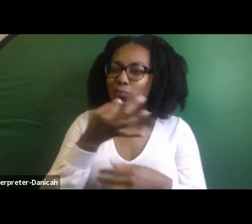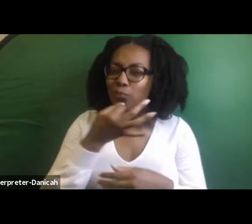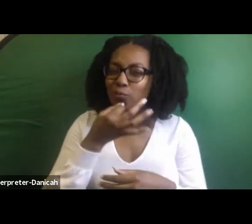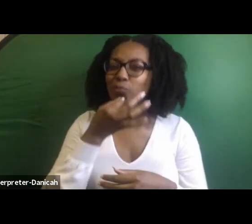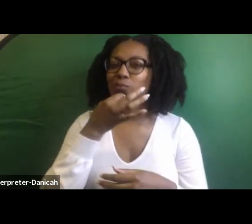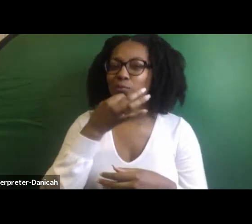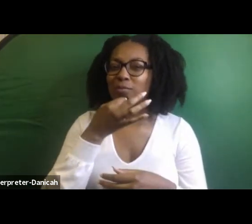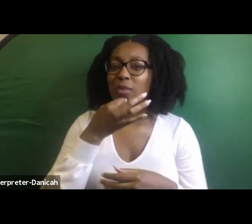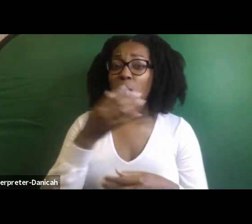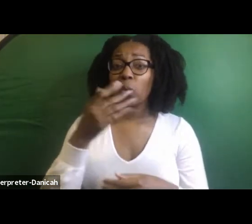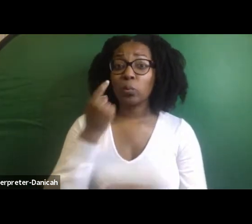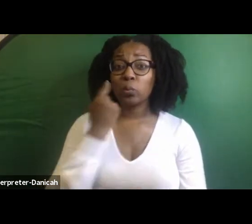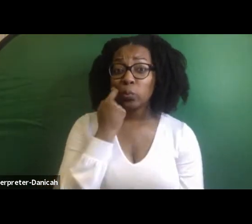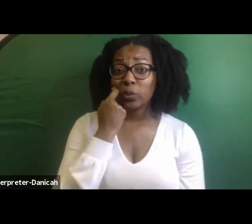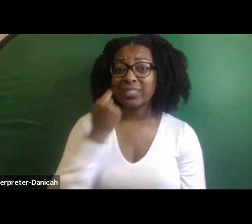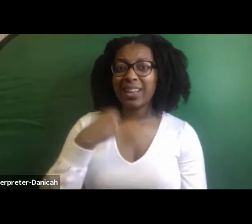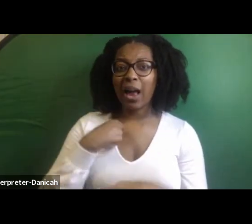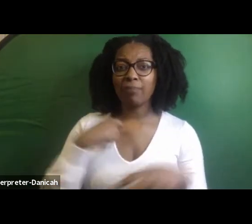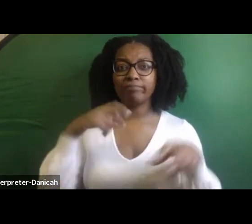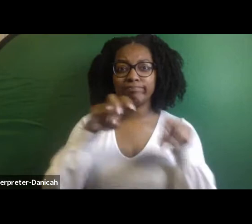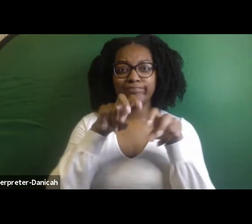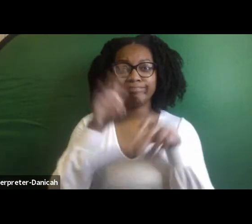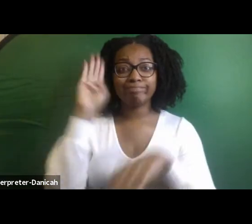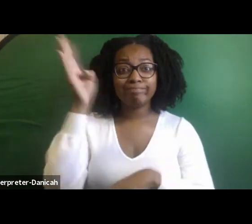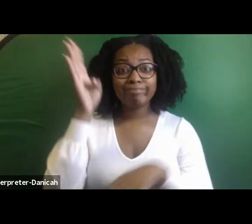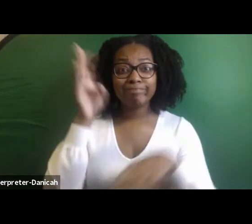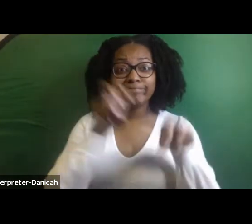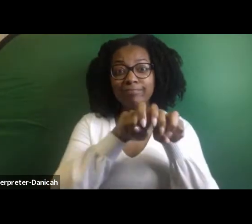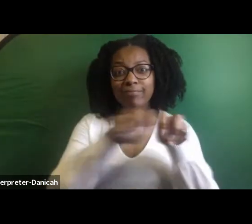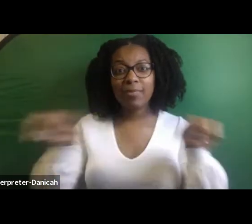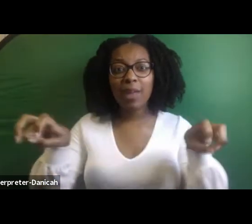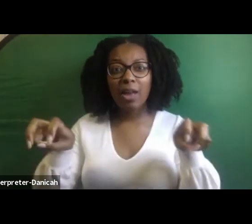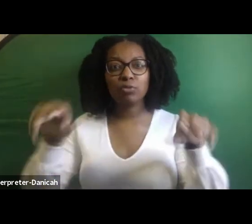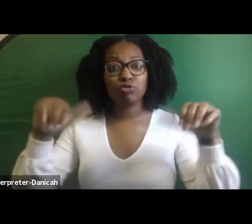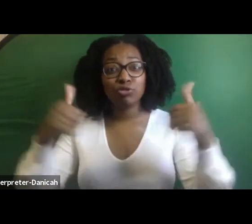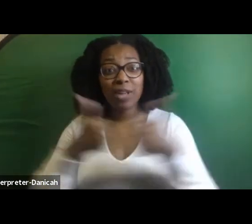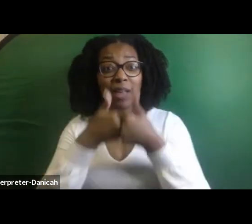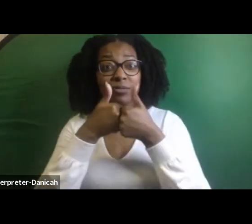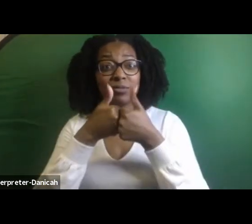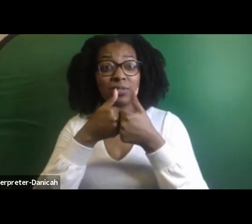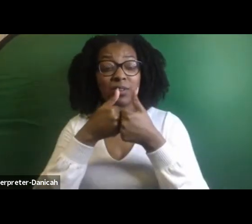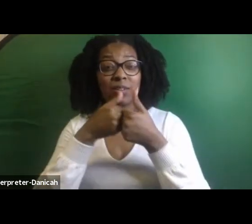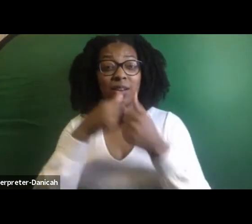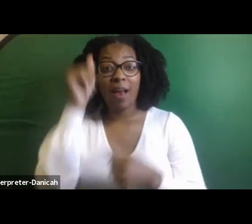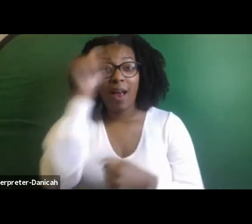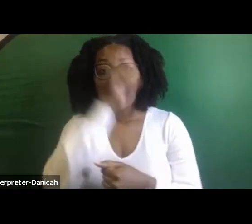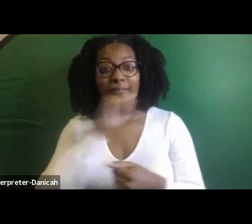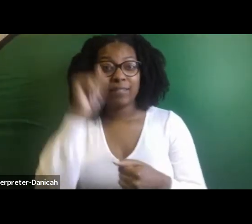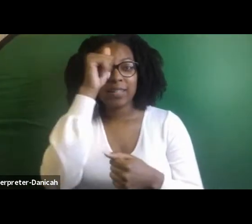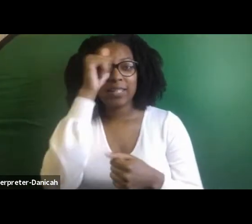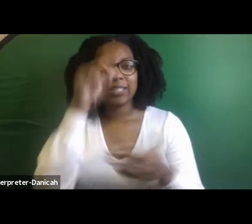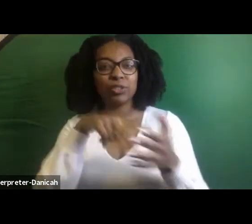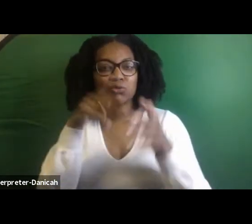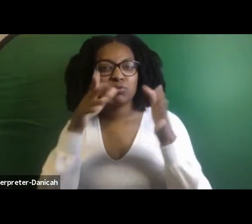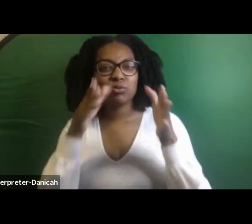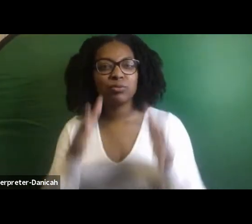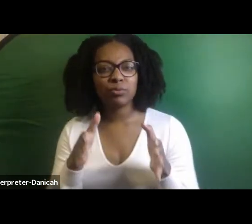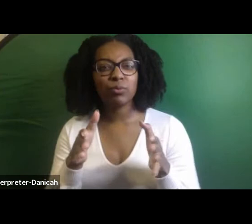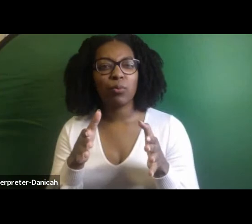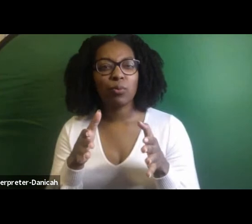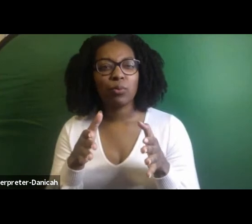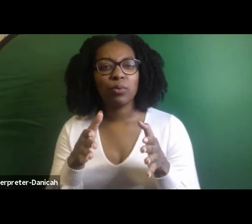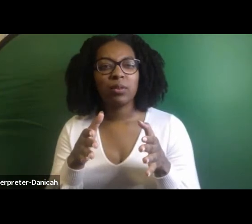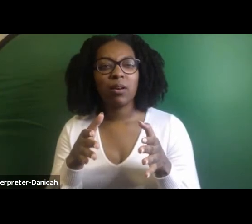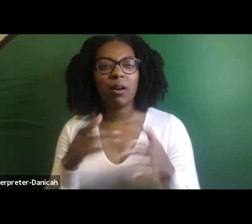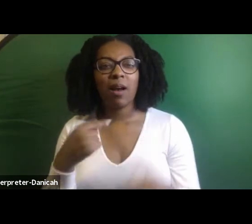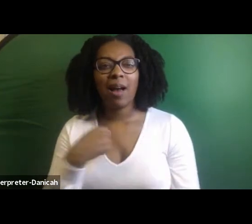challenges of being a female dancer on the continent. And it just, you know, it just is sealed with me